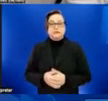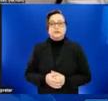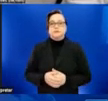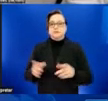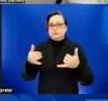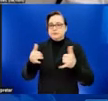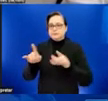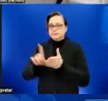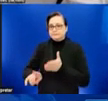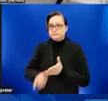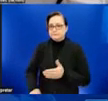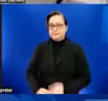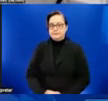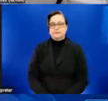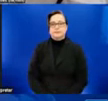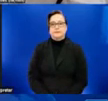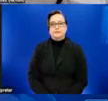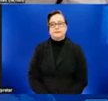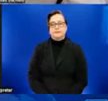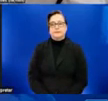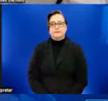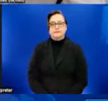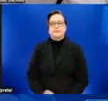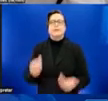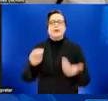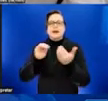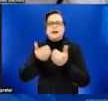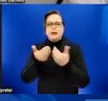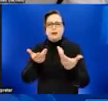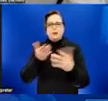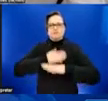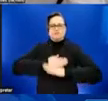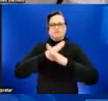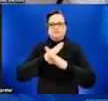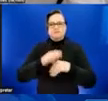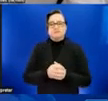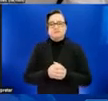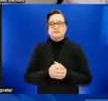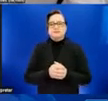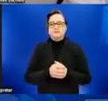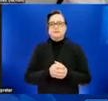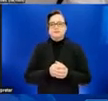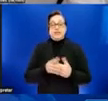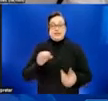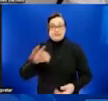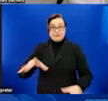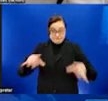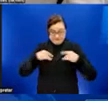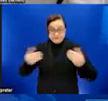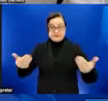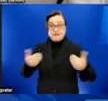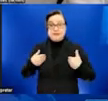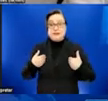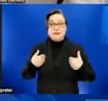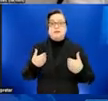In order to prevent spread of monkeypox, people with monkeypox should avoid close contact with others. We recommend not leaving your home